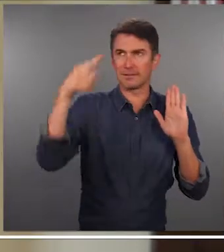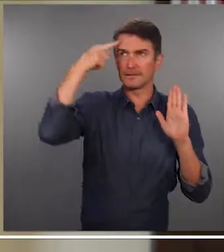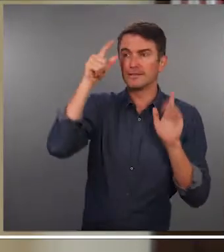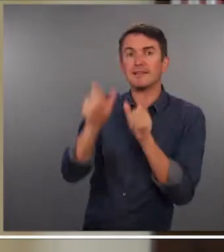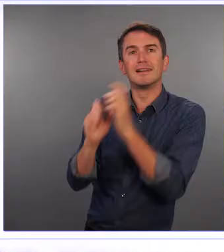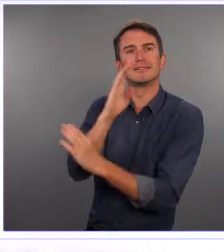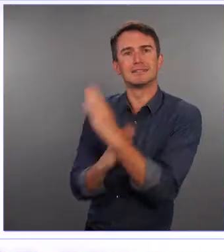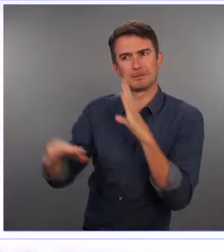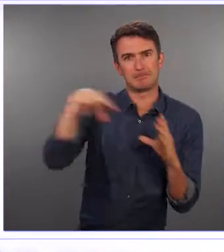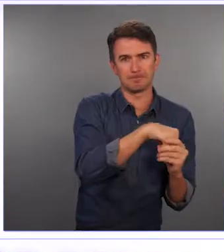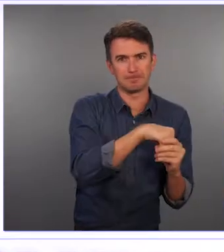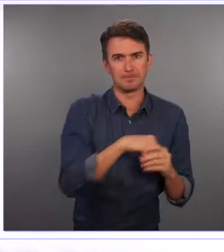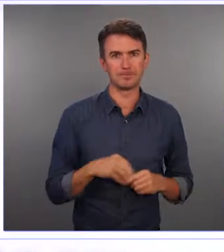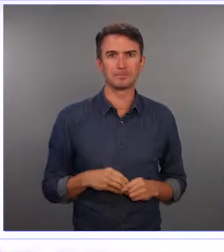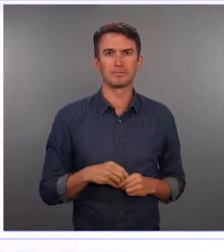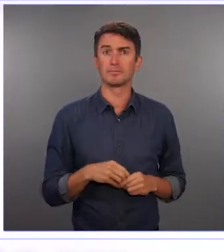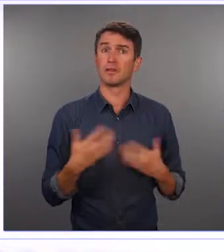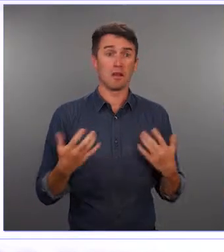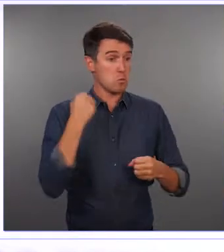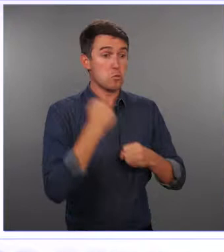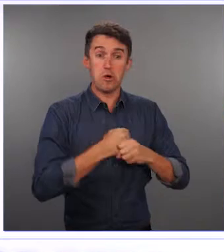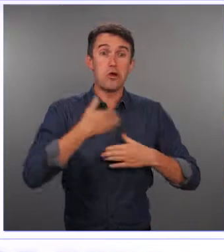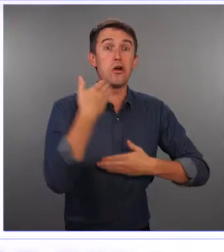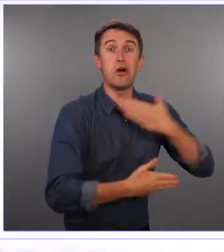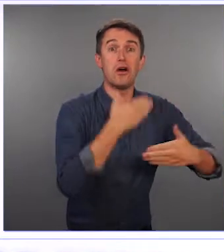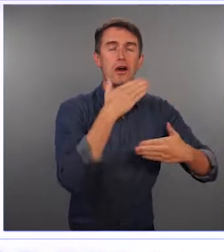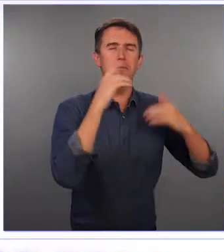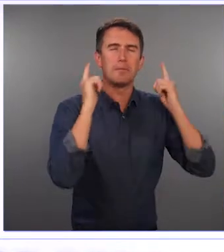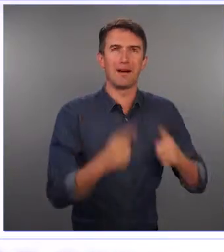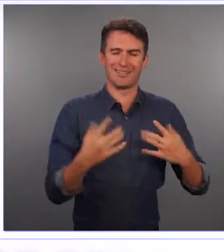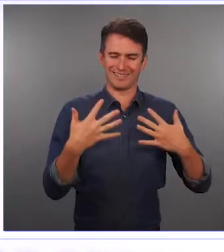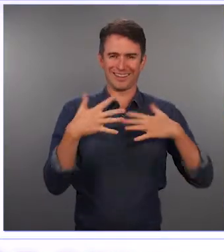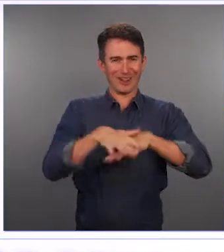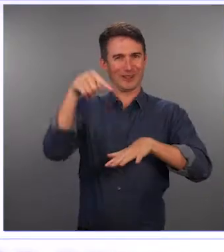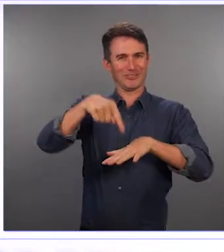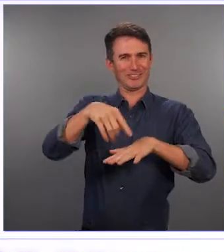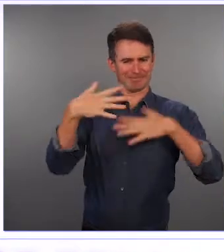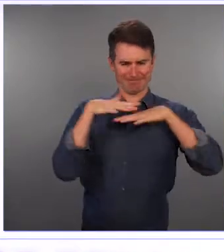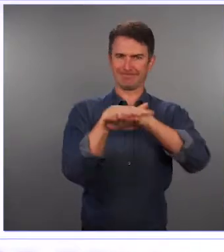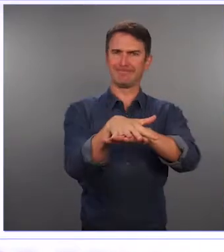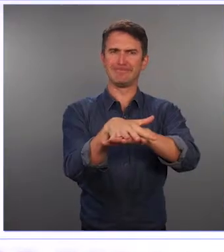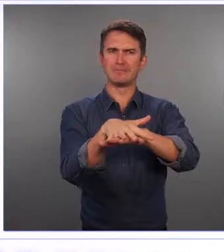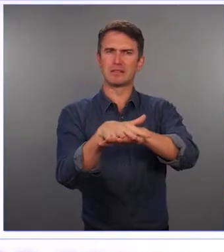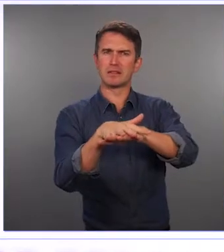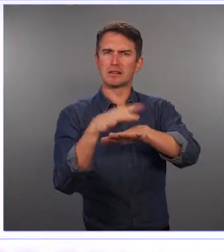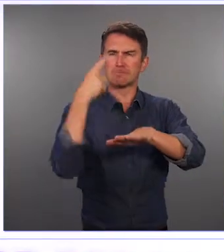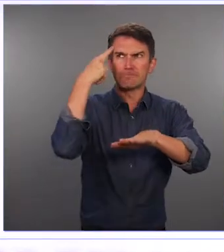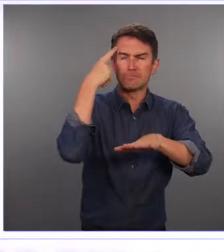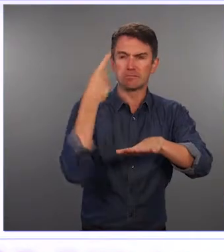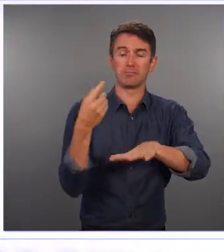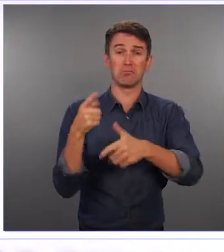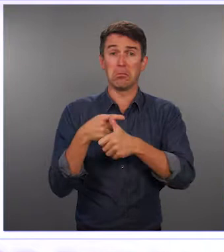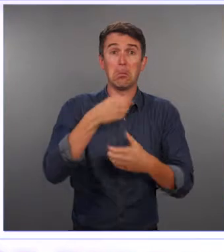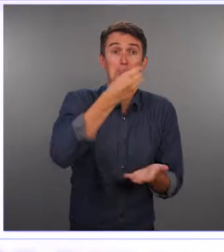within the project In whatever they are doing there should be inclusion, consideration in